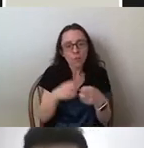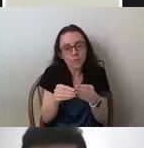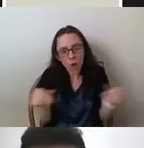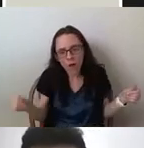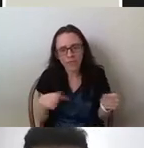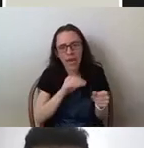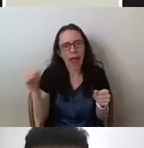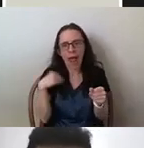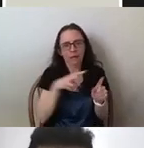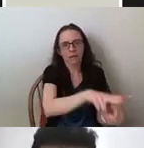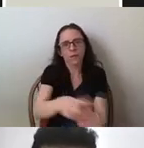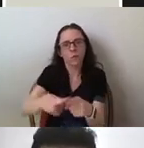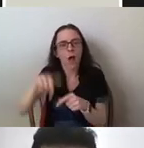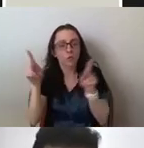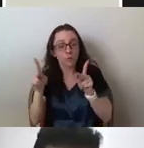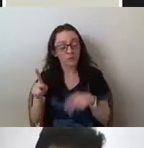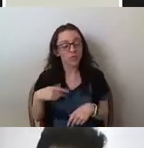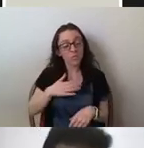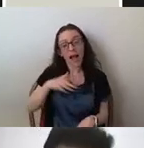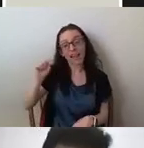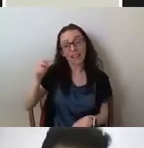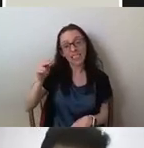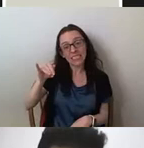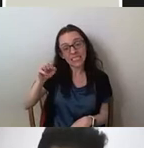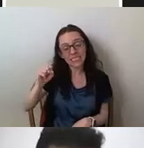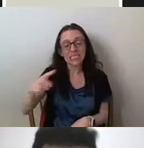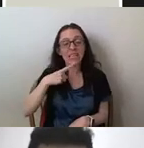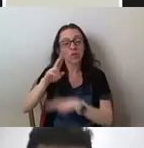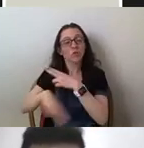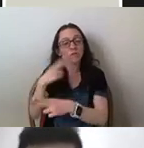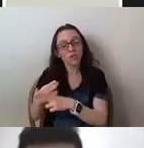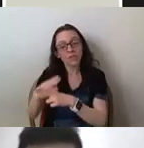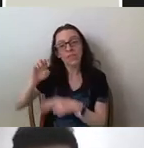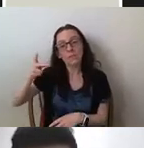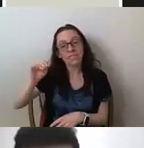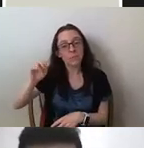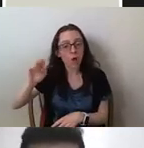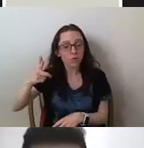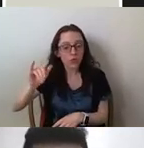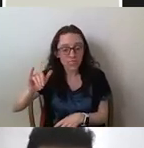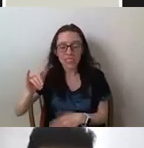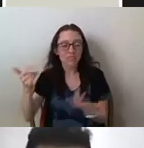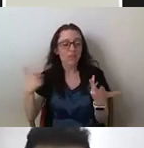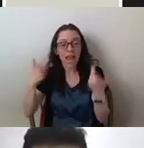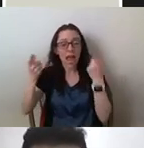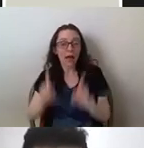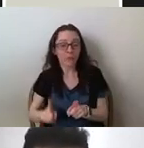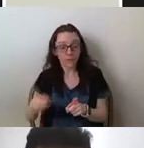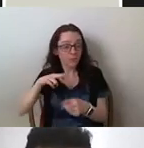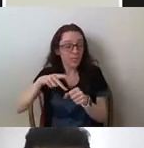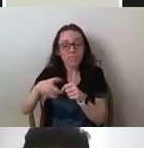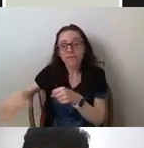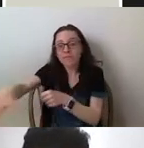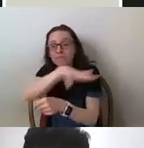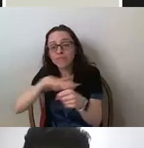triangulated is that universal epistemologies have been advanced at the expense of proximal epistemologies through the